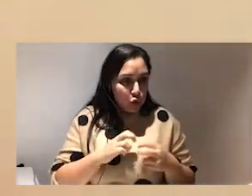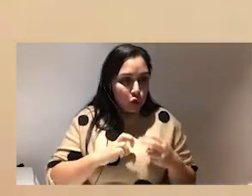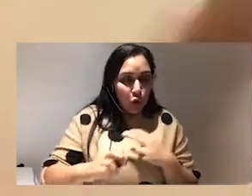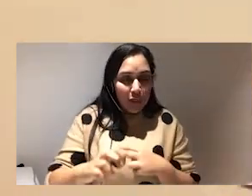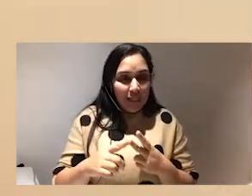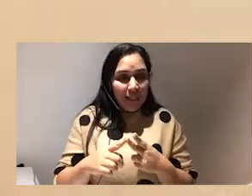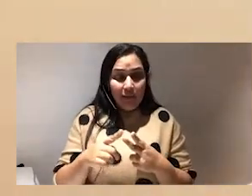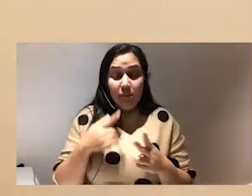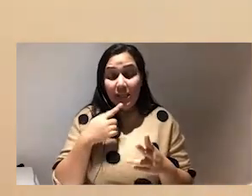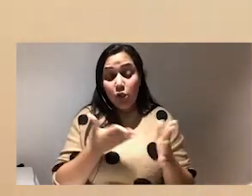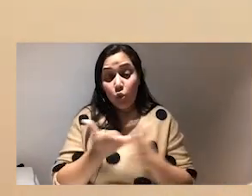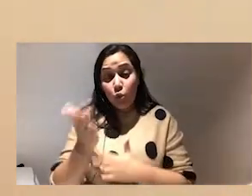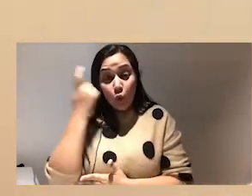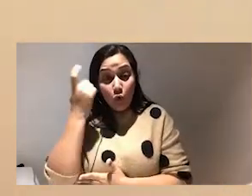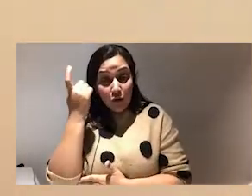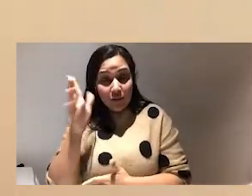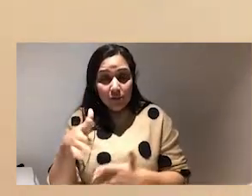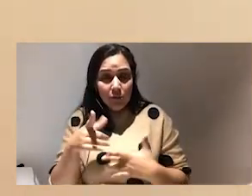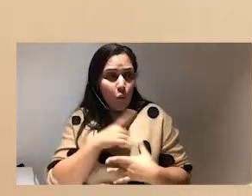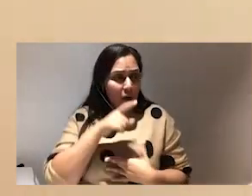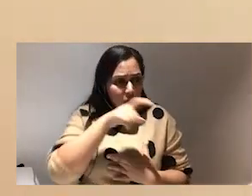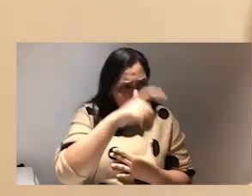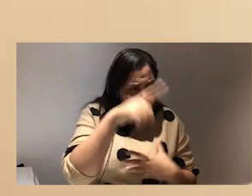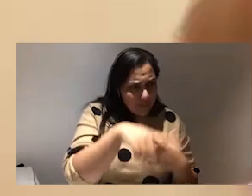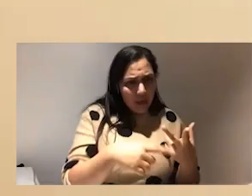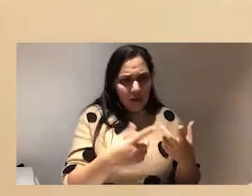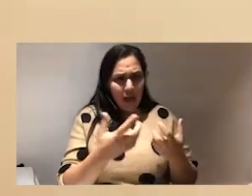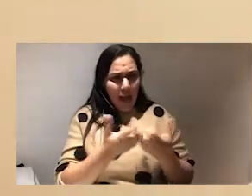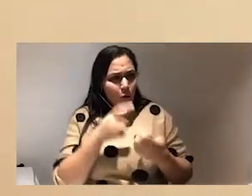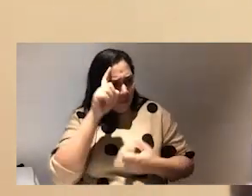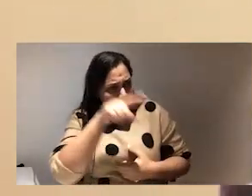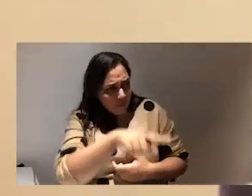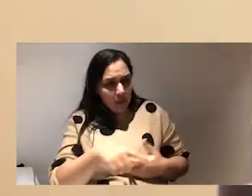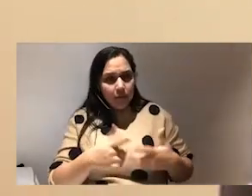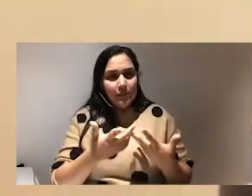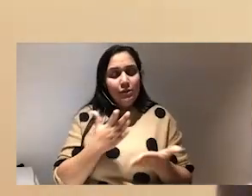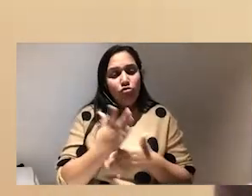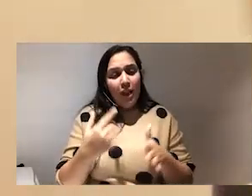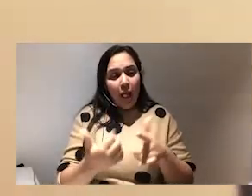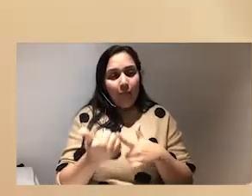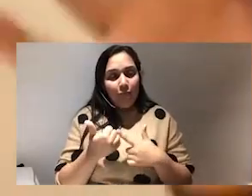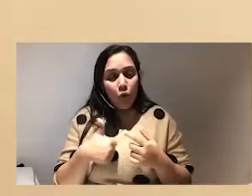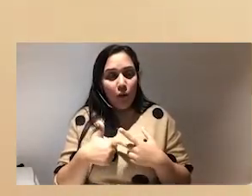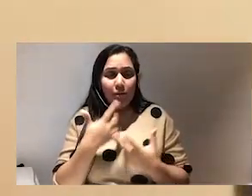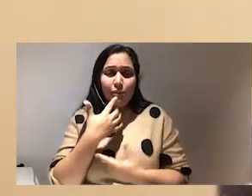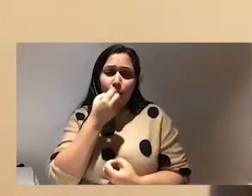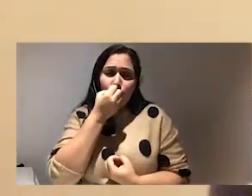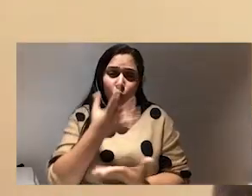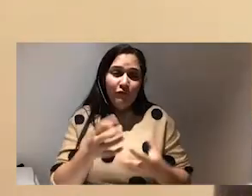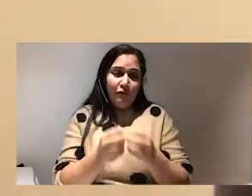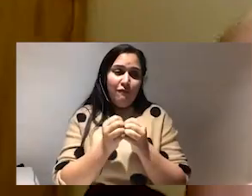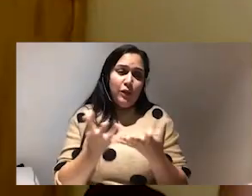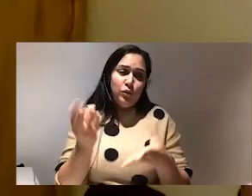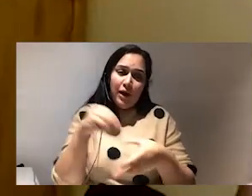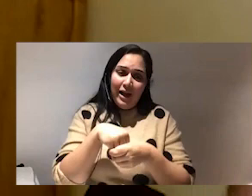you think that oh why do you feel that oh why do you think that and that has that has been so helpful in starting that journey I think that's a beautiful value to have